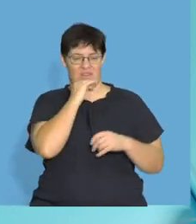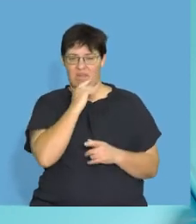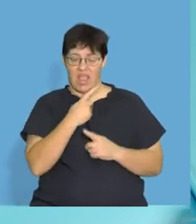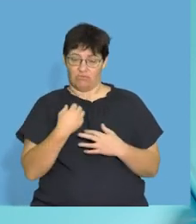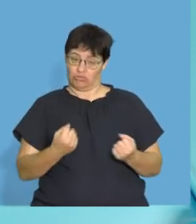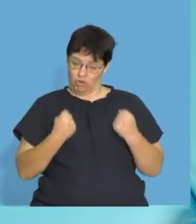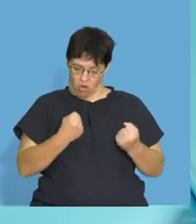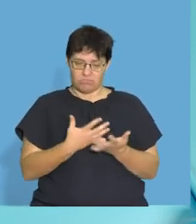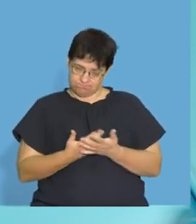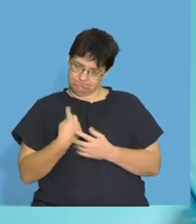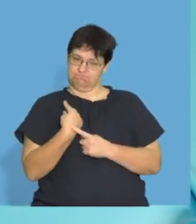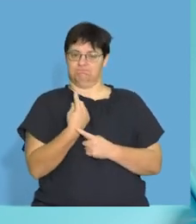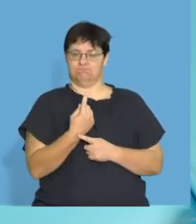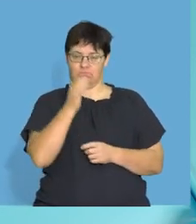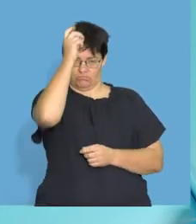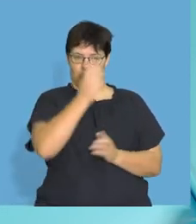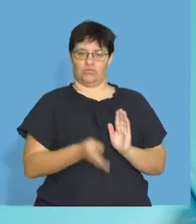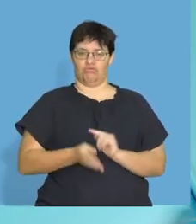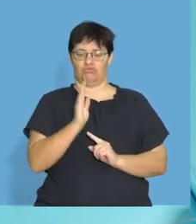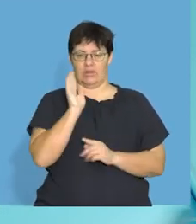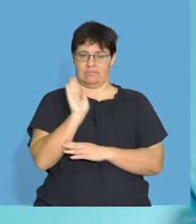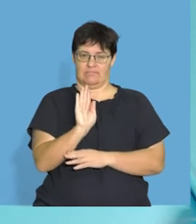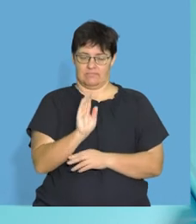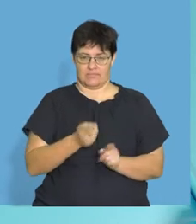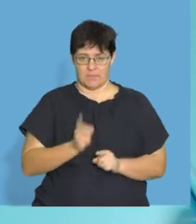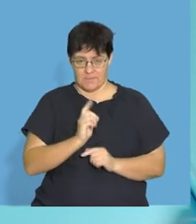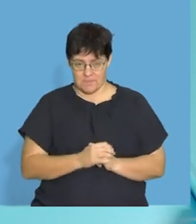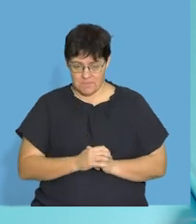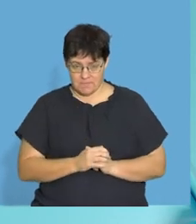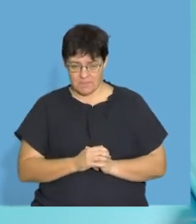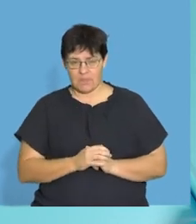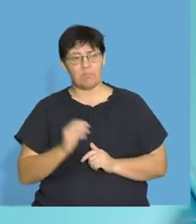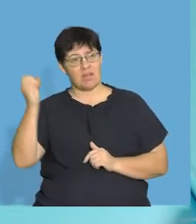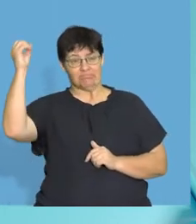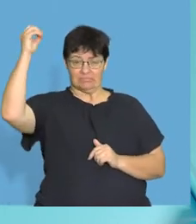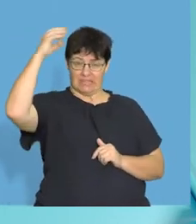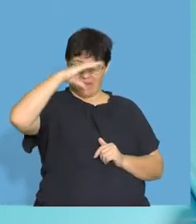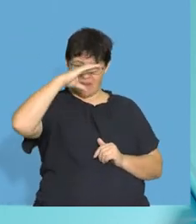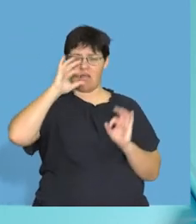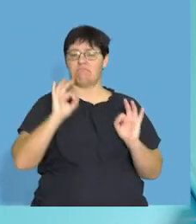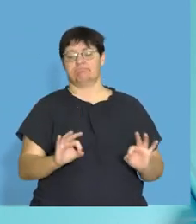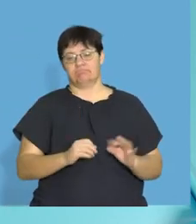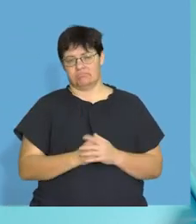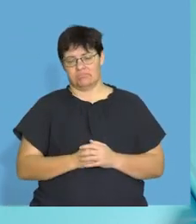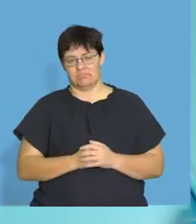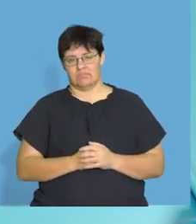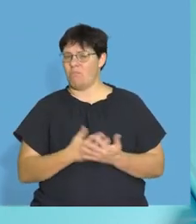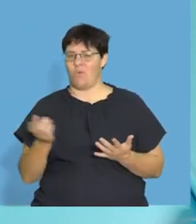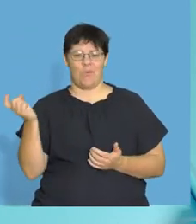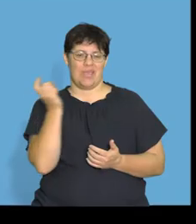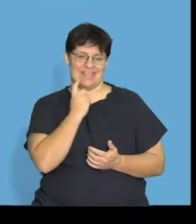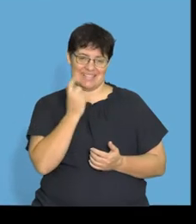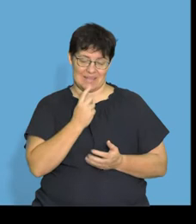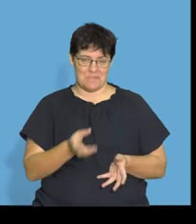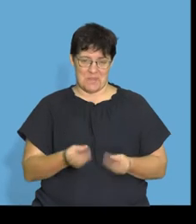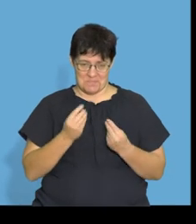back are strong. They're not weak and they can keep me upright. Just go into the sun, guys, go into the sun. Much